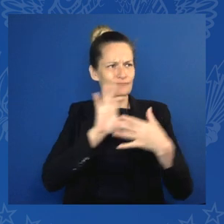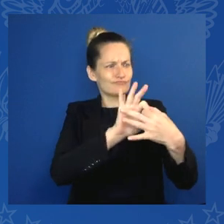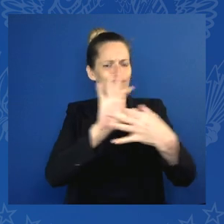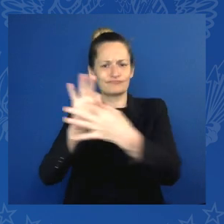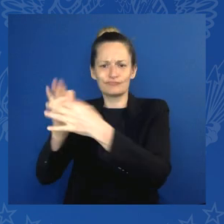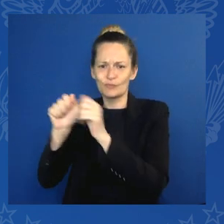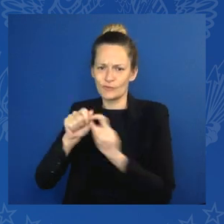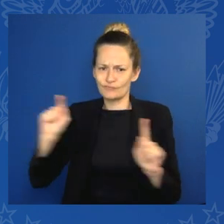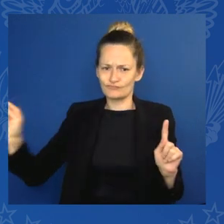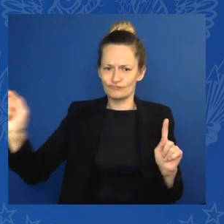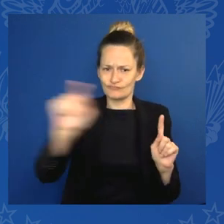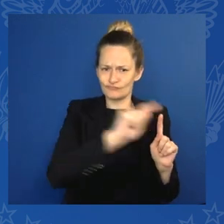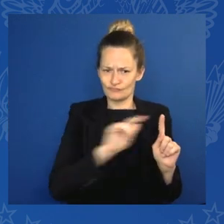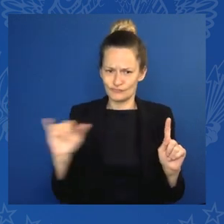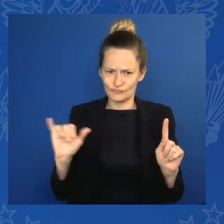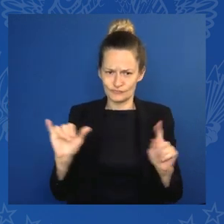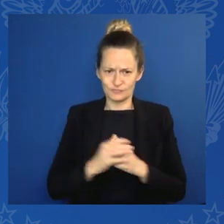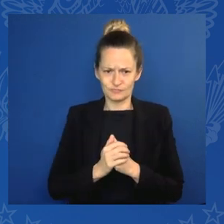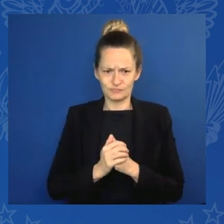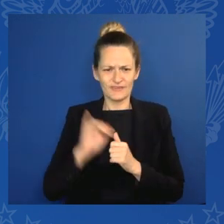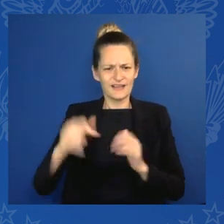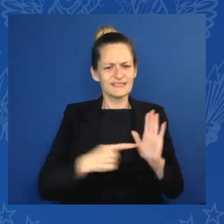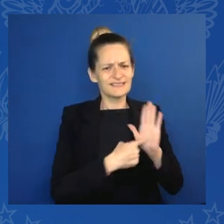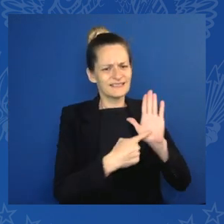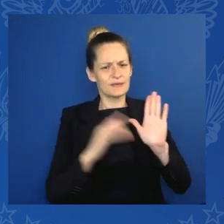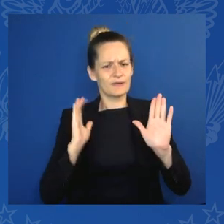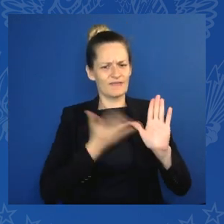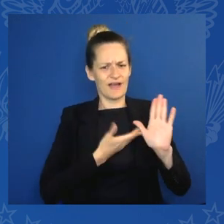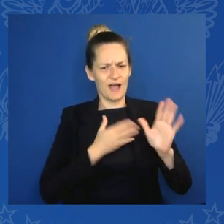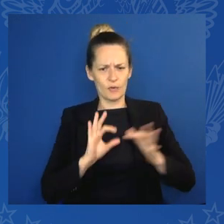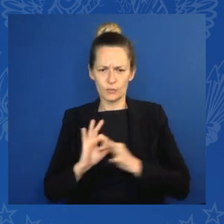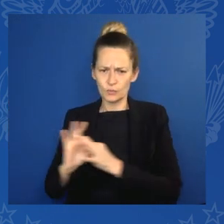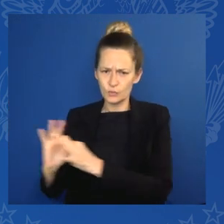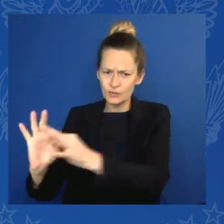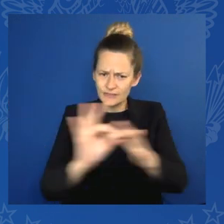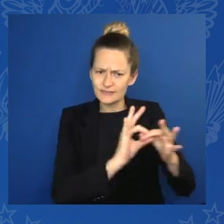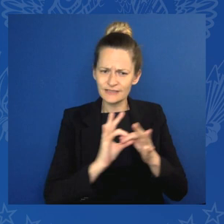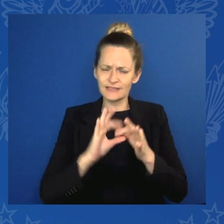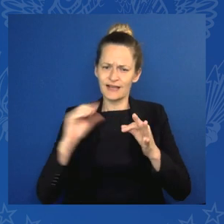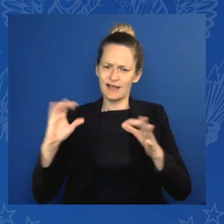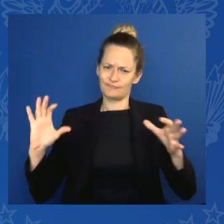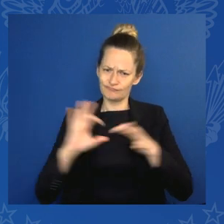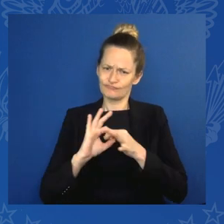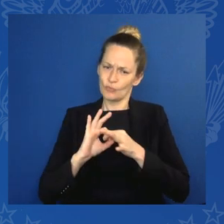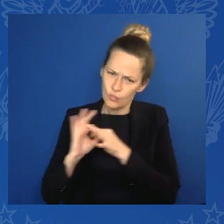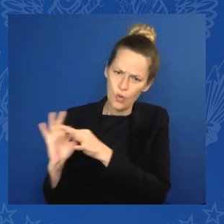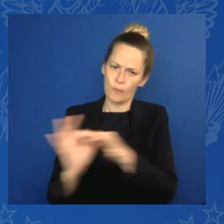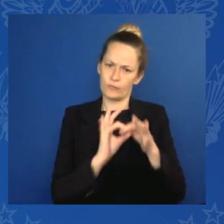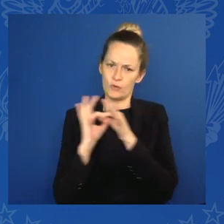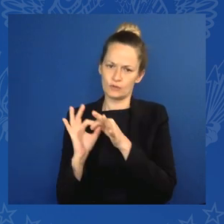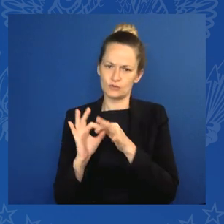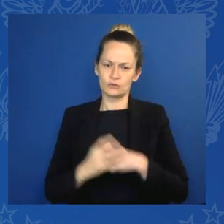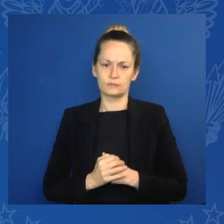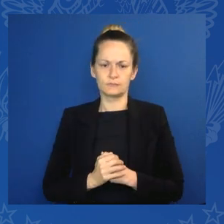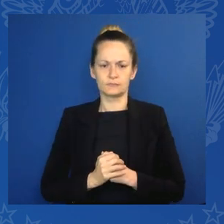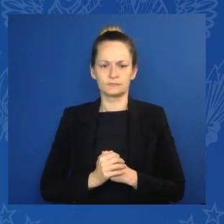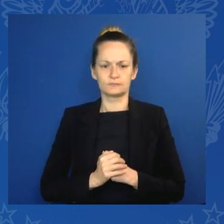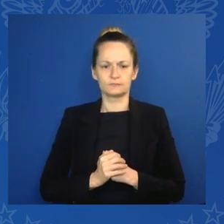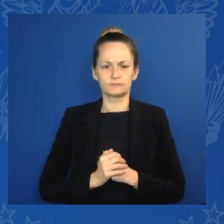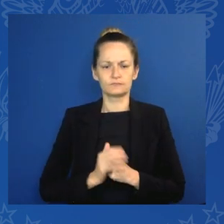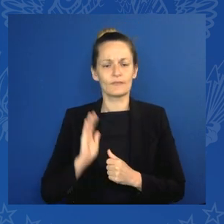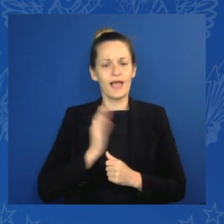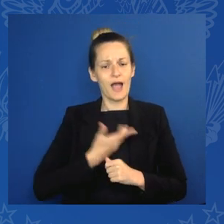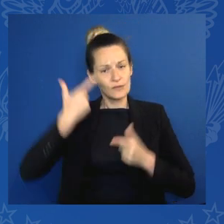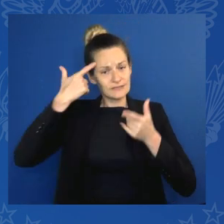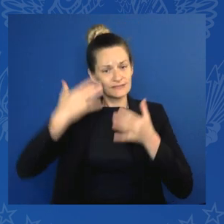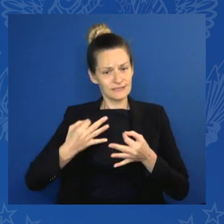cooperation at G7. The decision to work together on this offer to the world was taken last year in